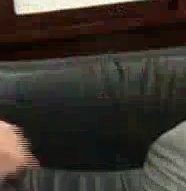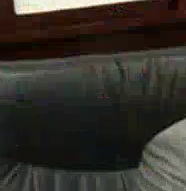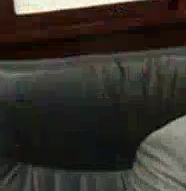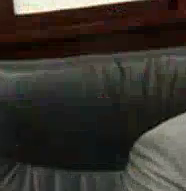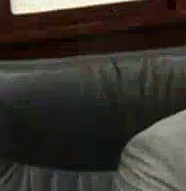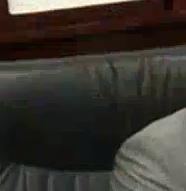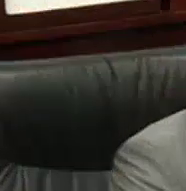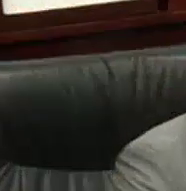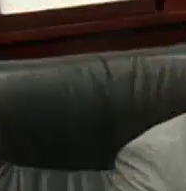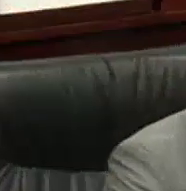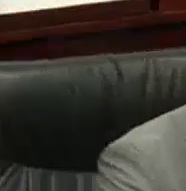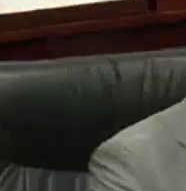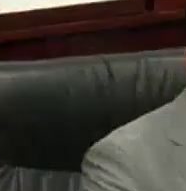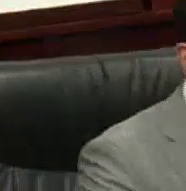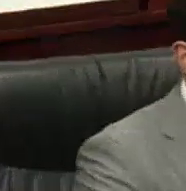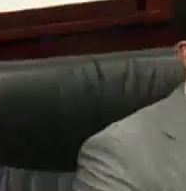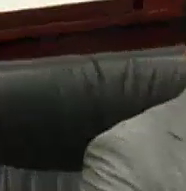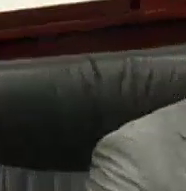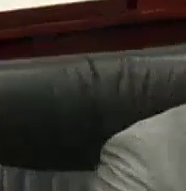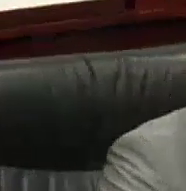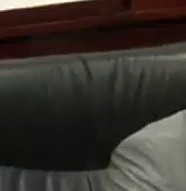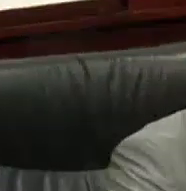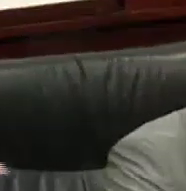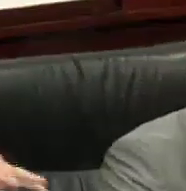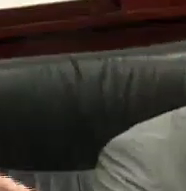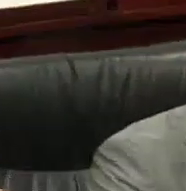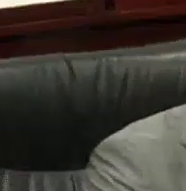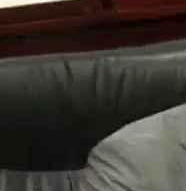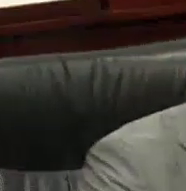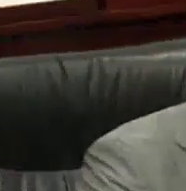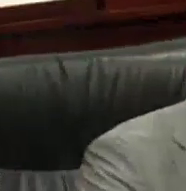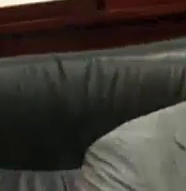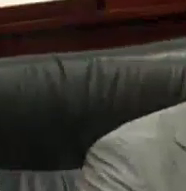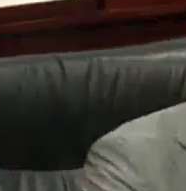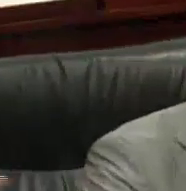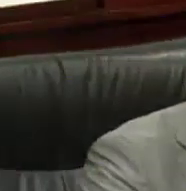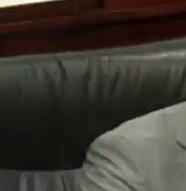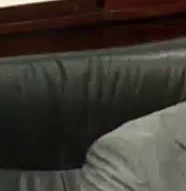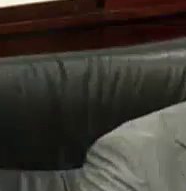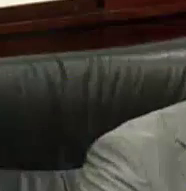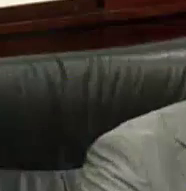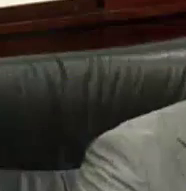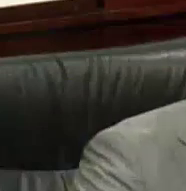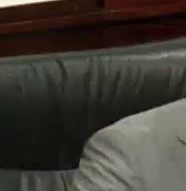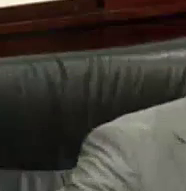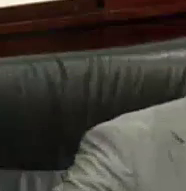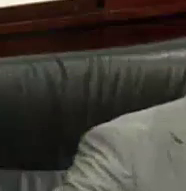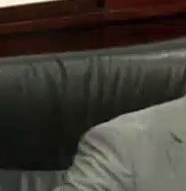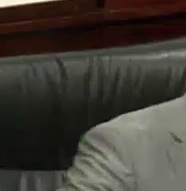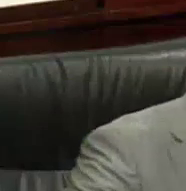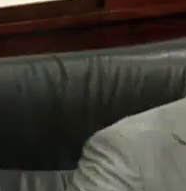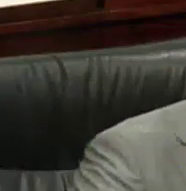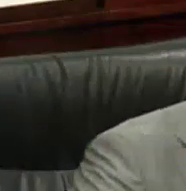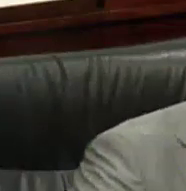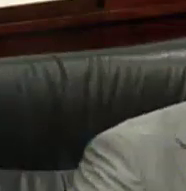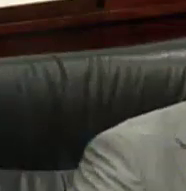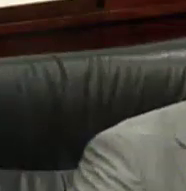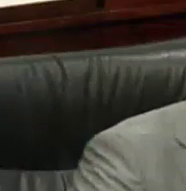I beg to move that a bill entitled an act to provide for the service of Trinidad and Tobago